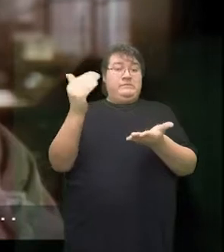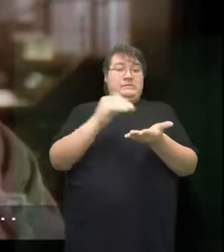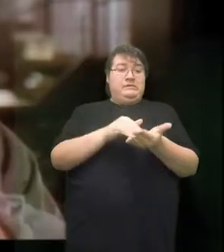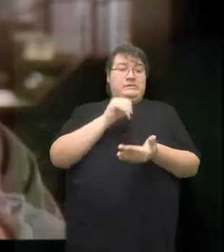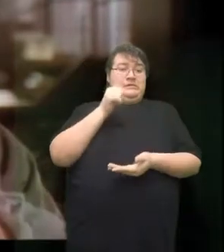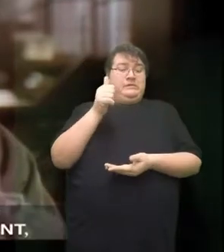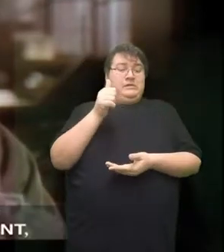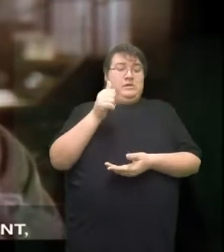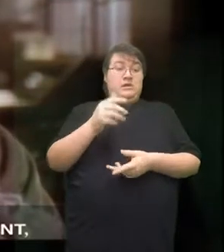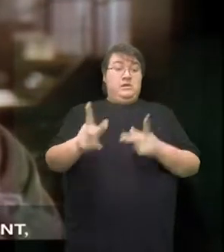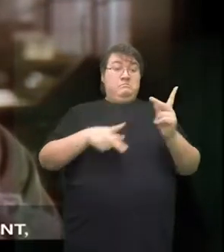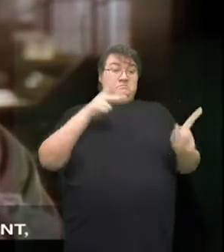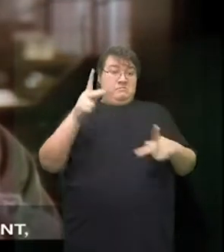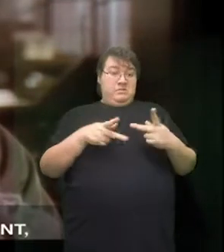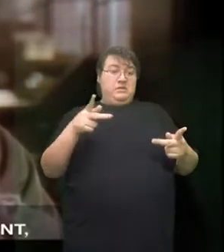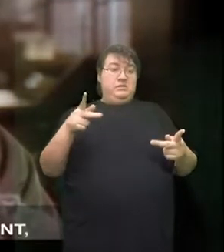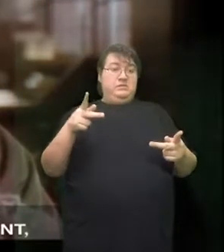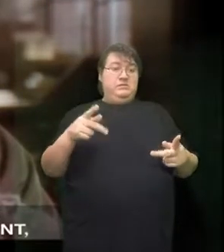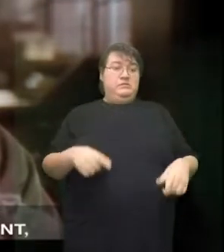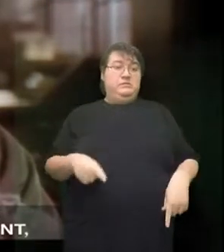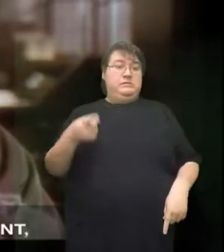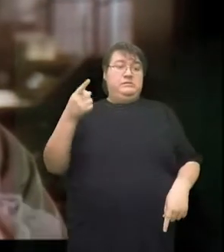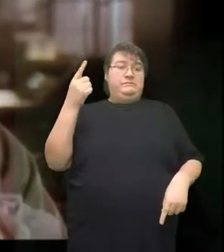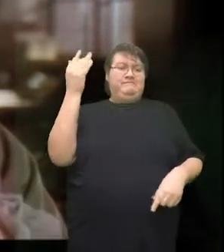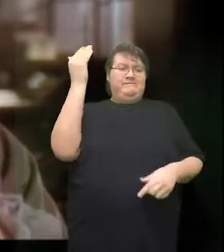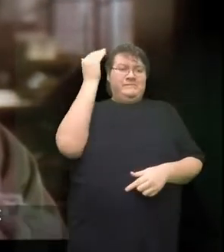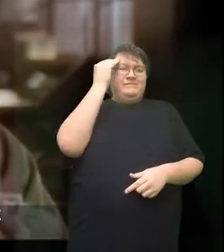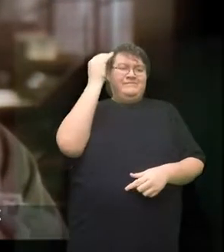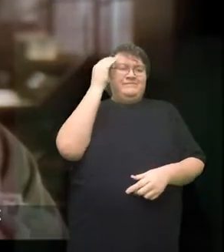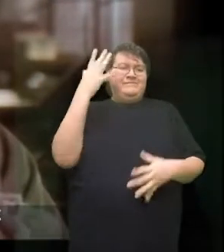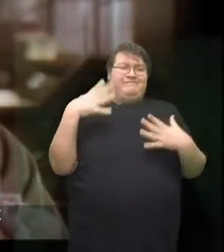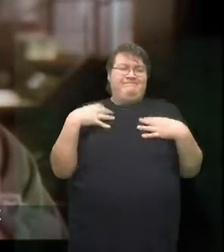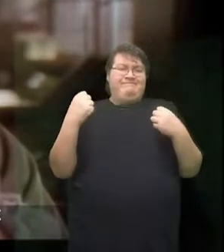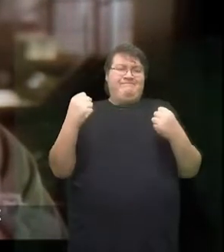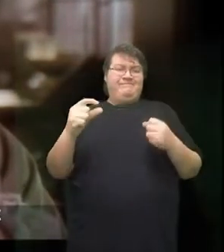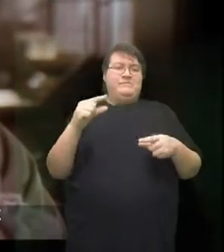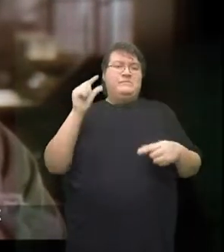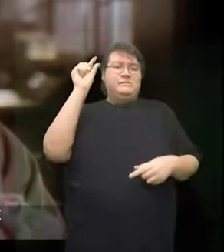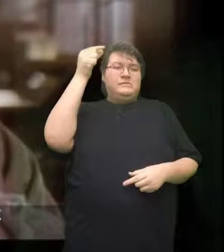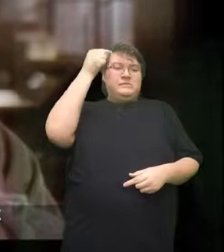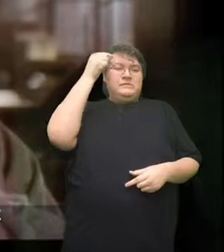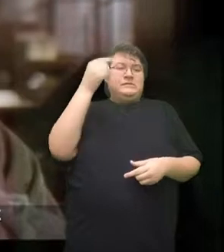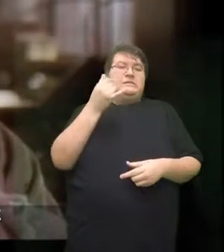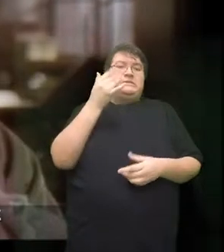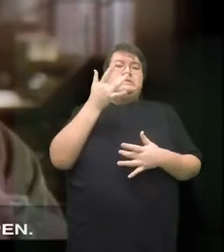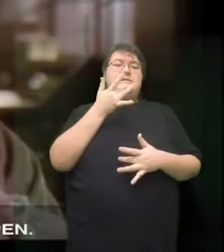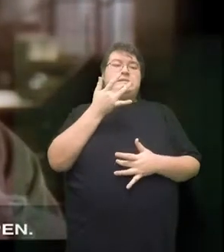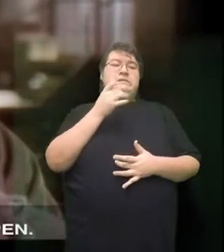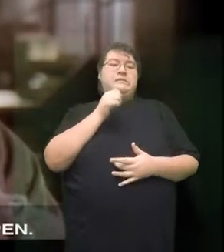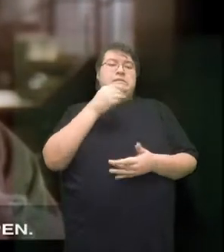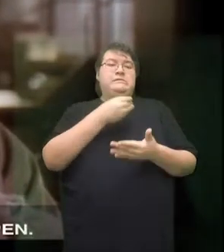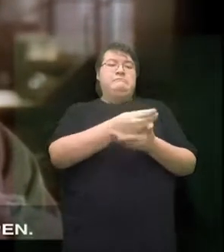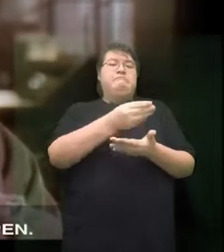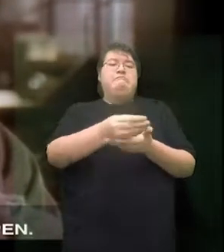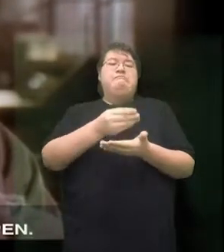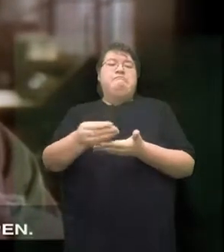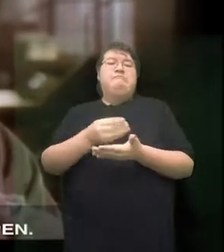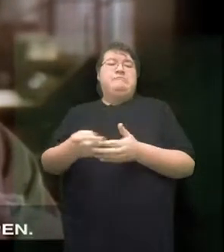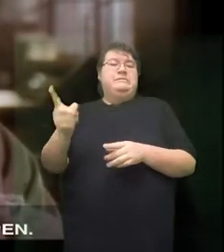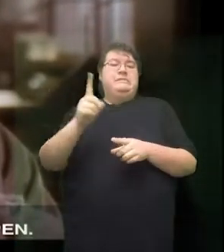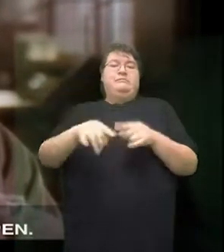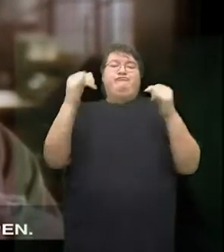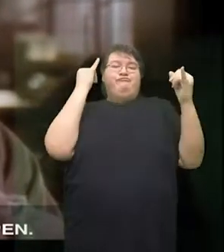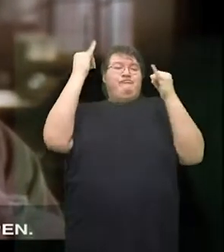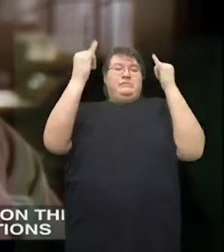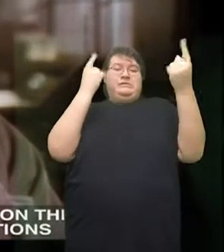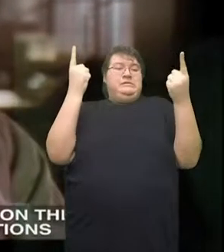the people. They're suspicious of strong government and they don't like paying taxes. I can't even guess what's about to